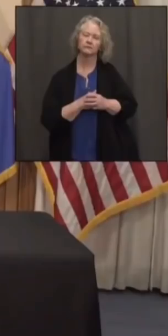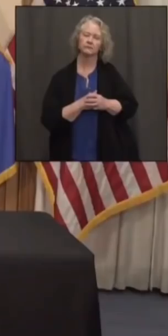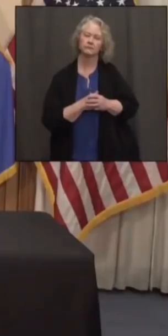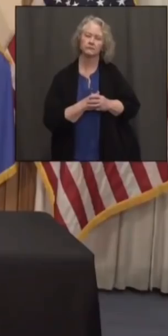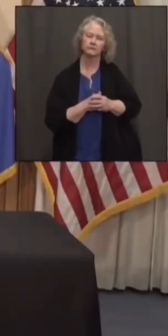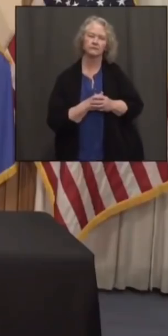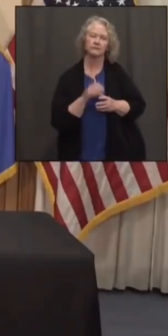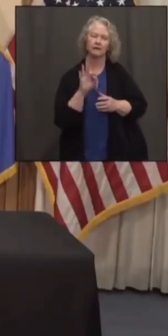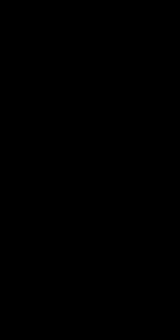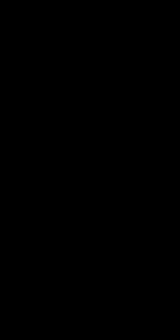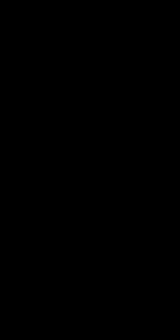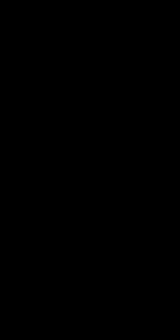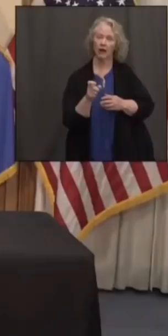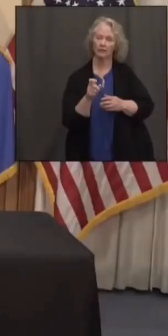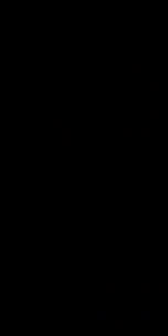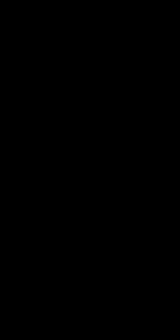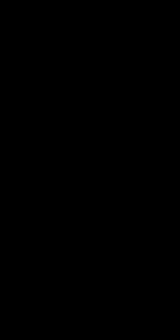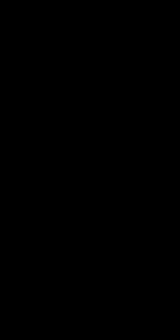Fox 61.